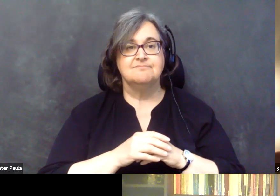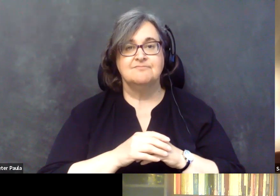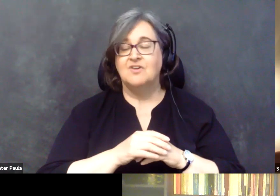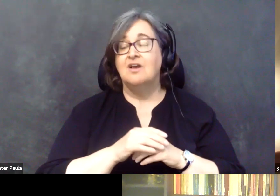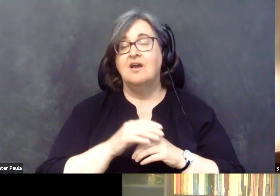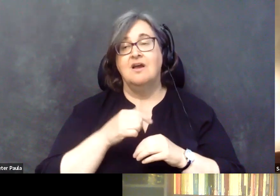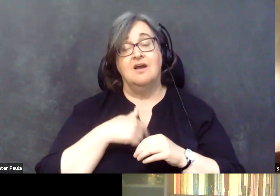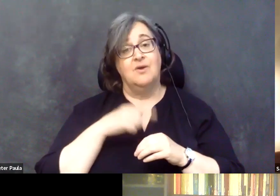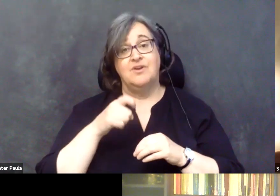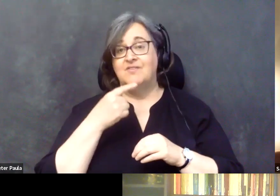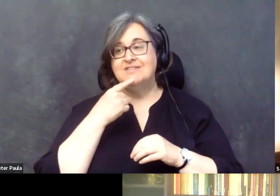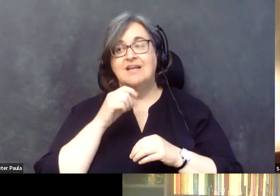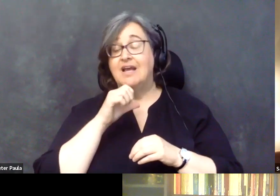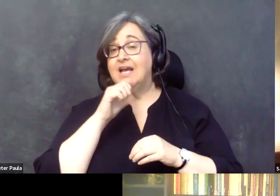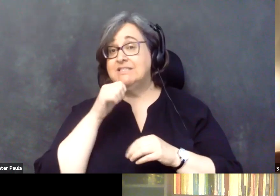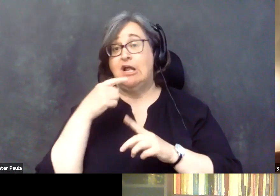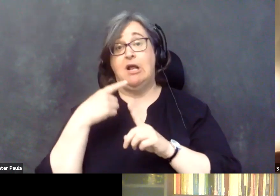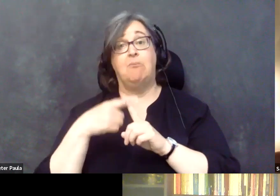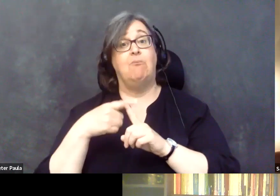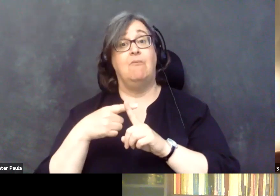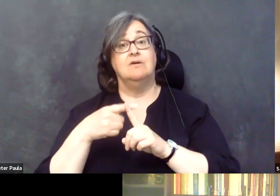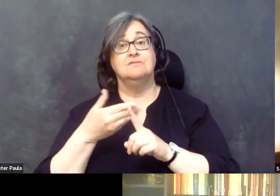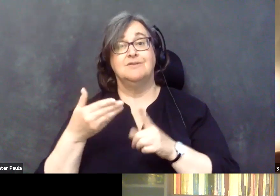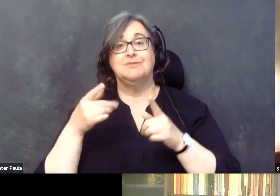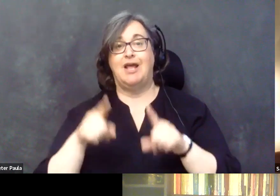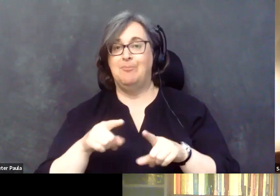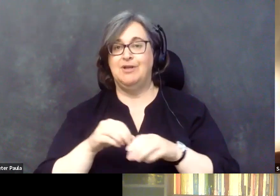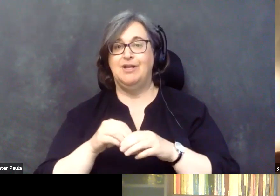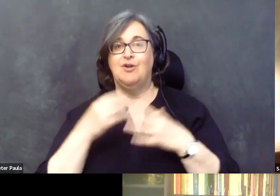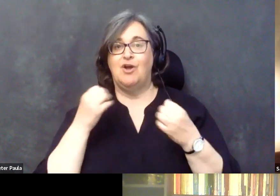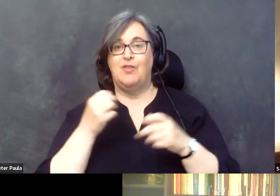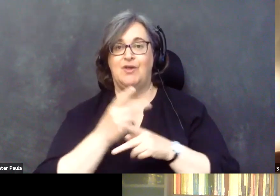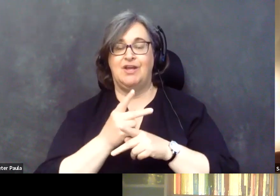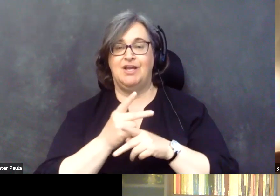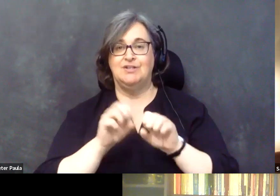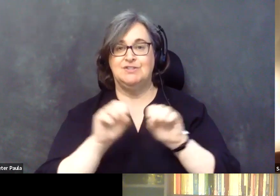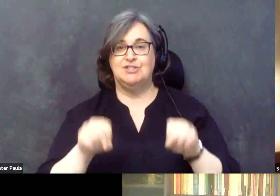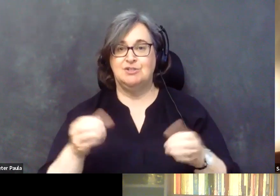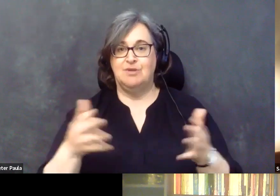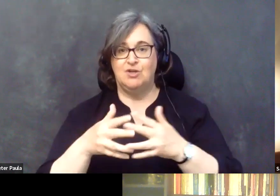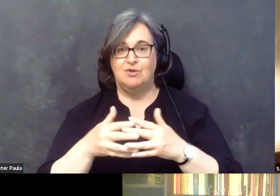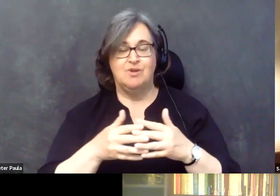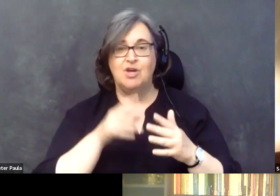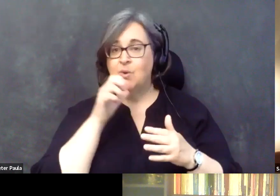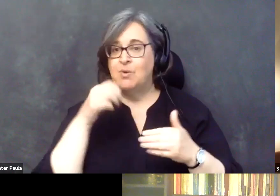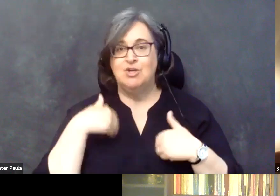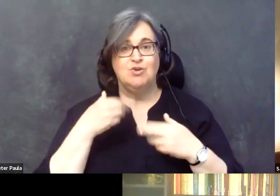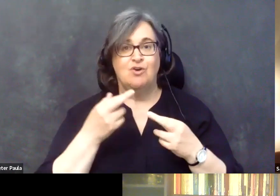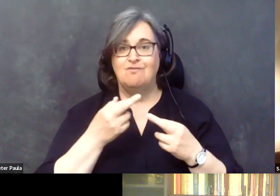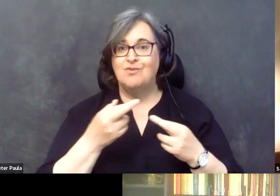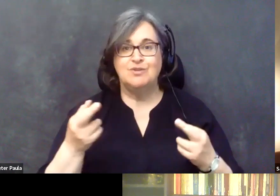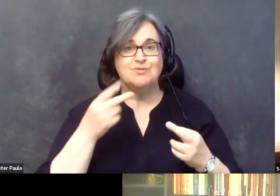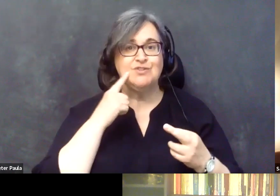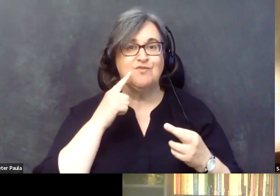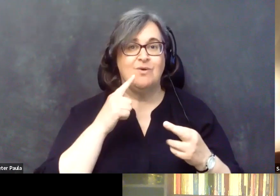star in our American healthcare system that we often have the, the types of resources available relative to interpreters,